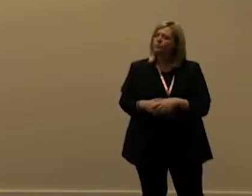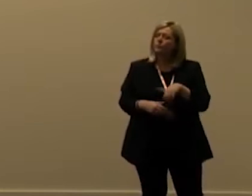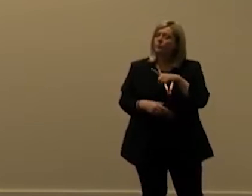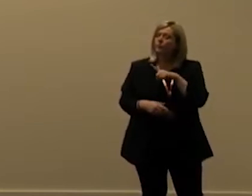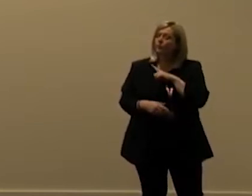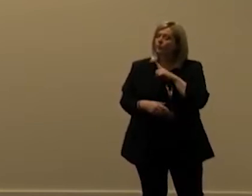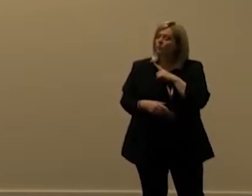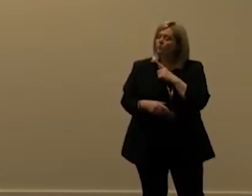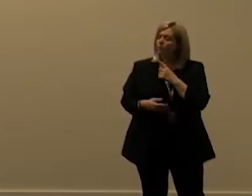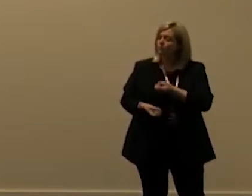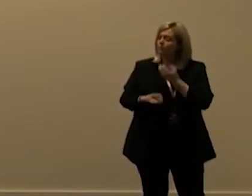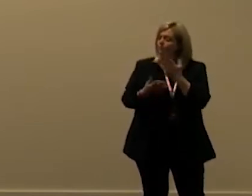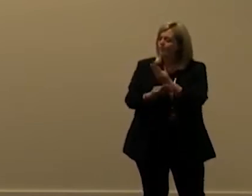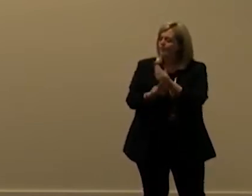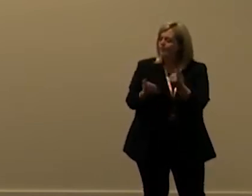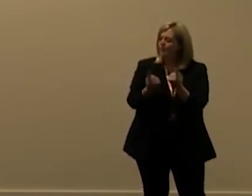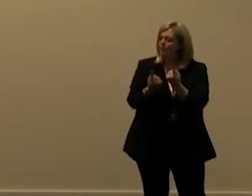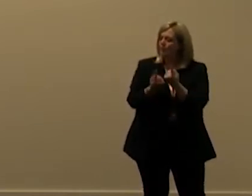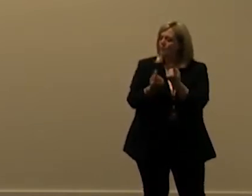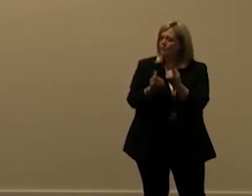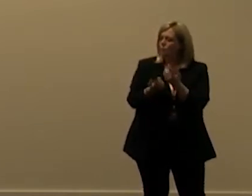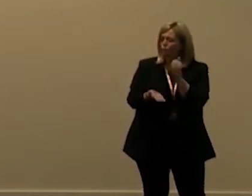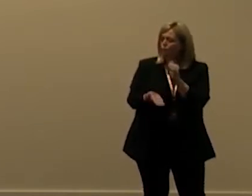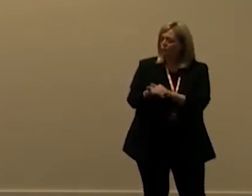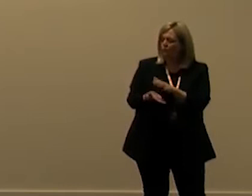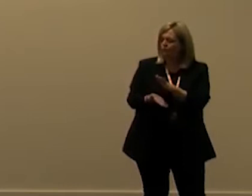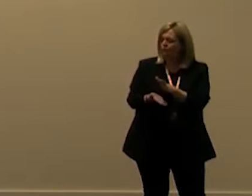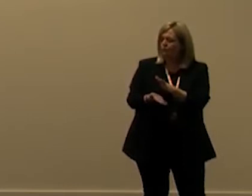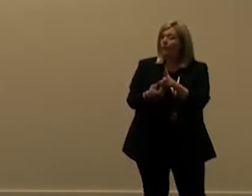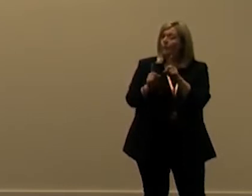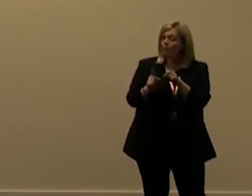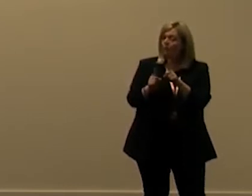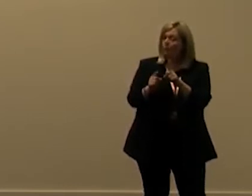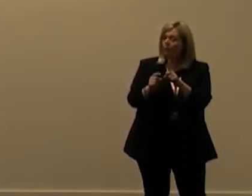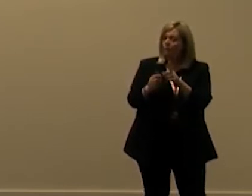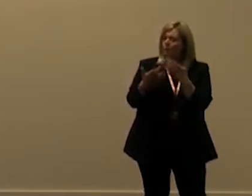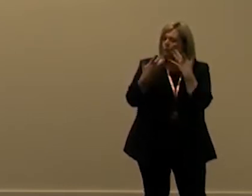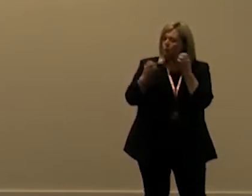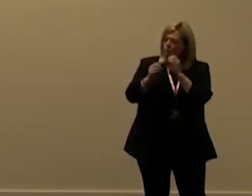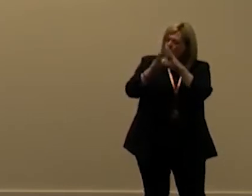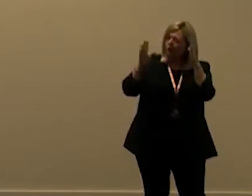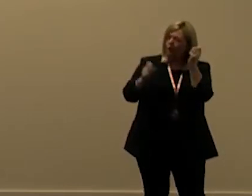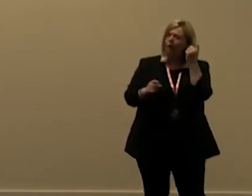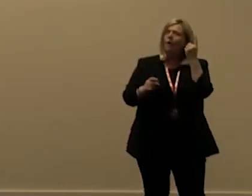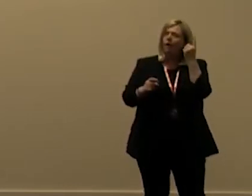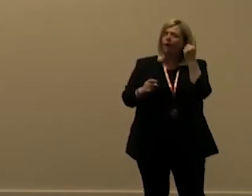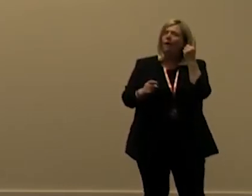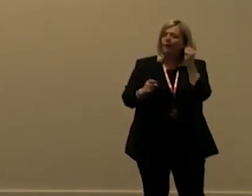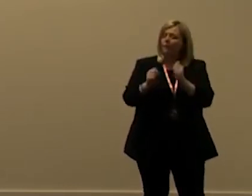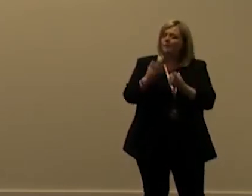do note that there's some things that are incorrect i think it does give you some general understanding of what's going on so